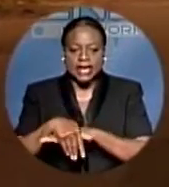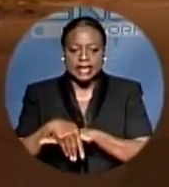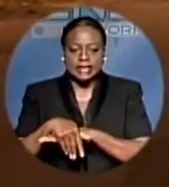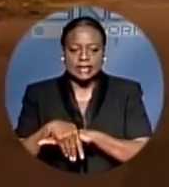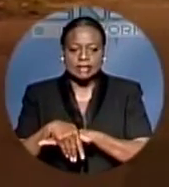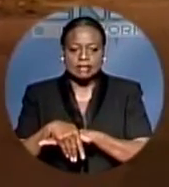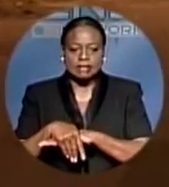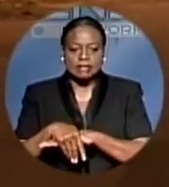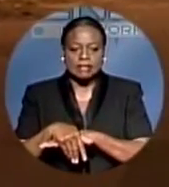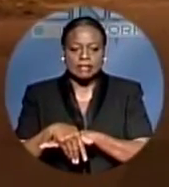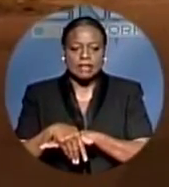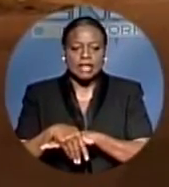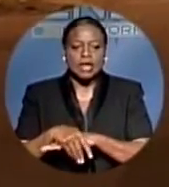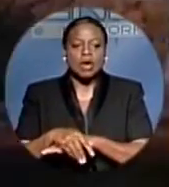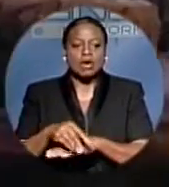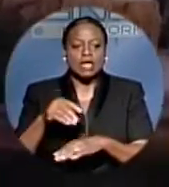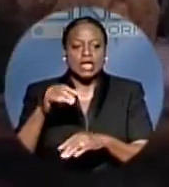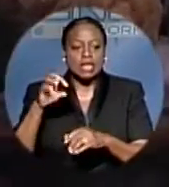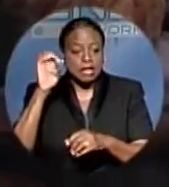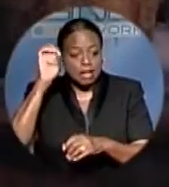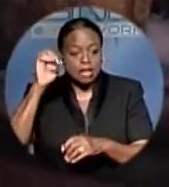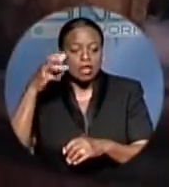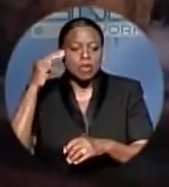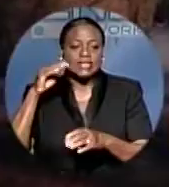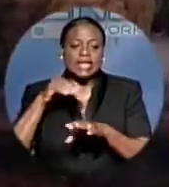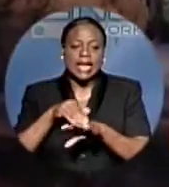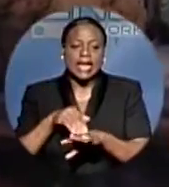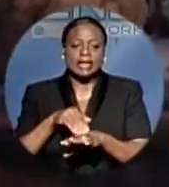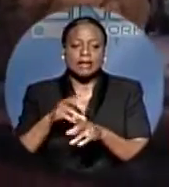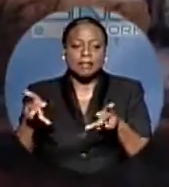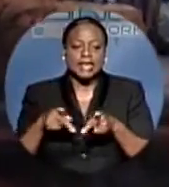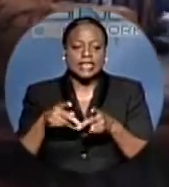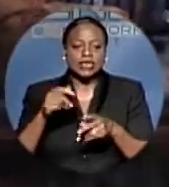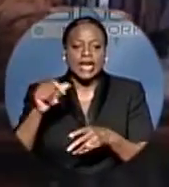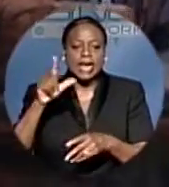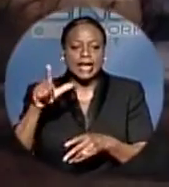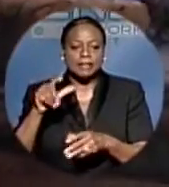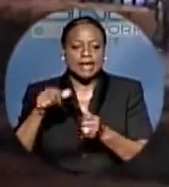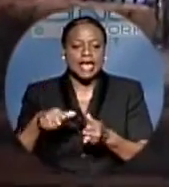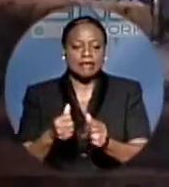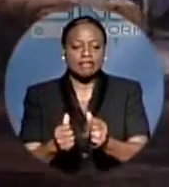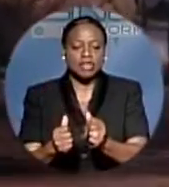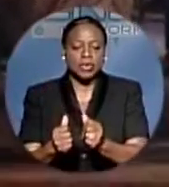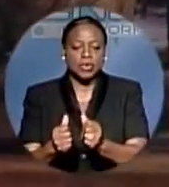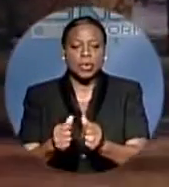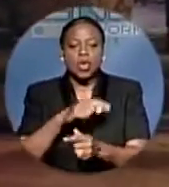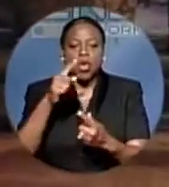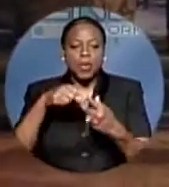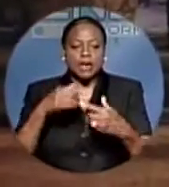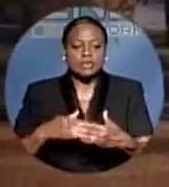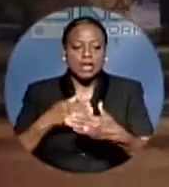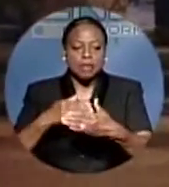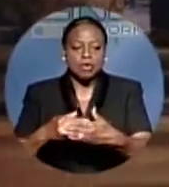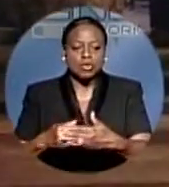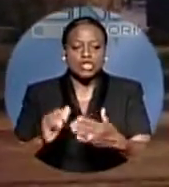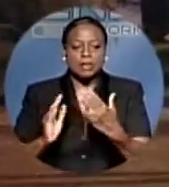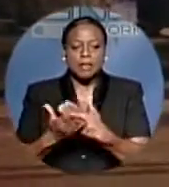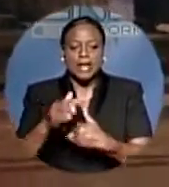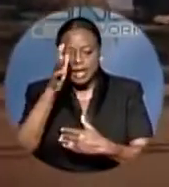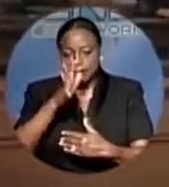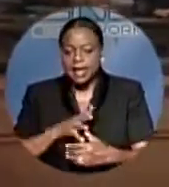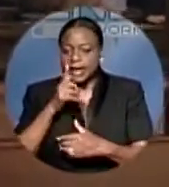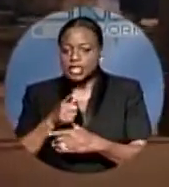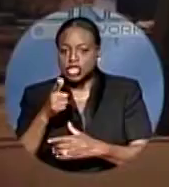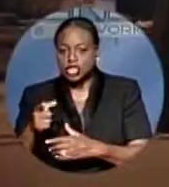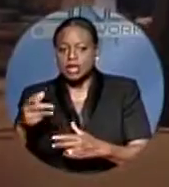establishment on Lightbourne Avenue in the Rock Crusher area off Farrington Road. He was reportedly approached by a man and shot multiple times to the